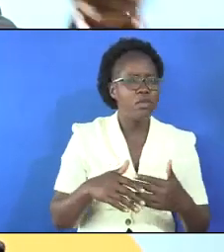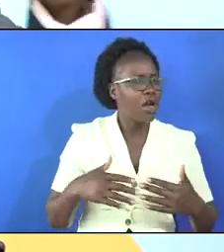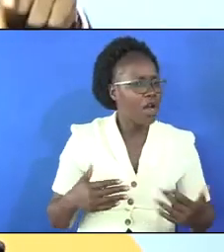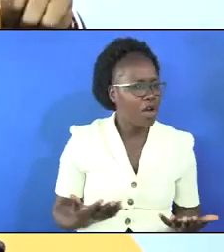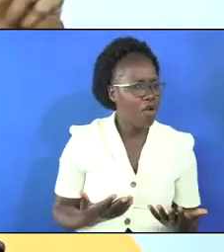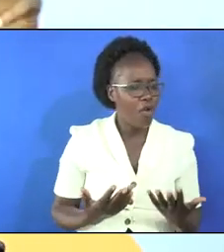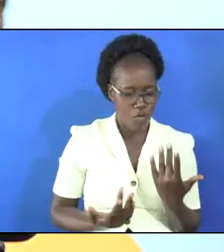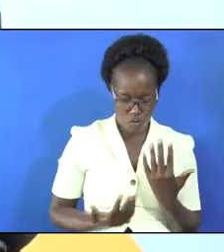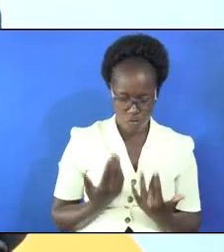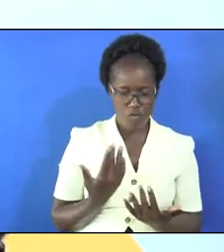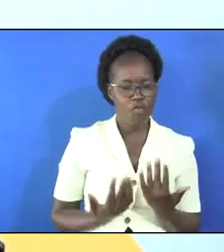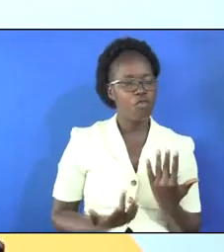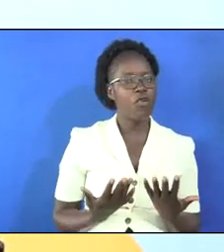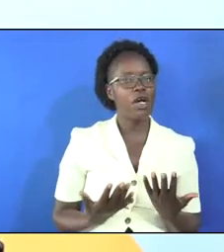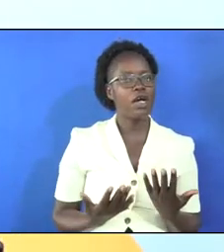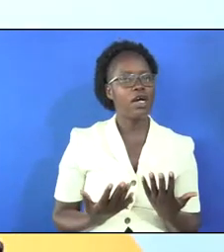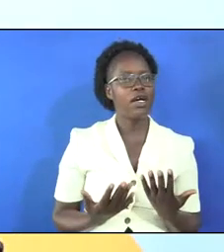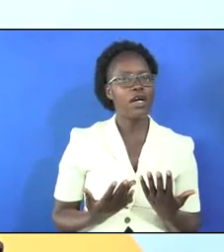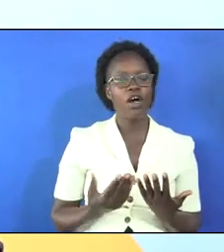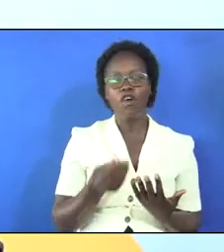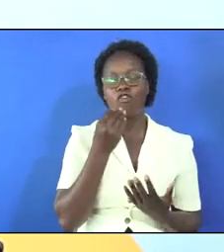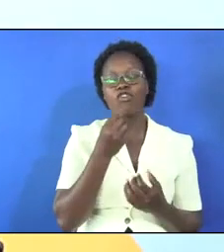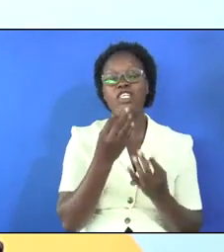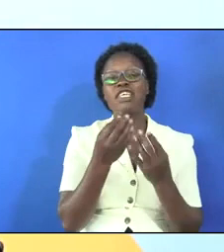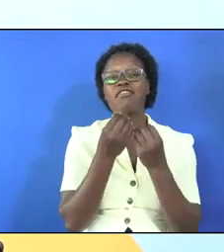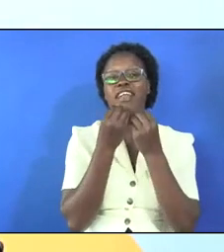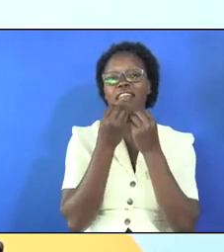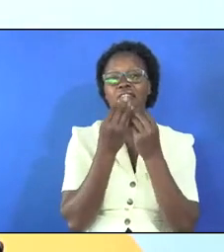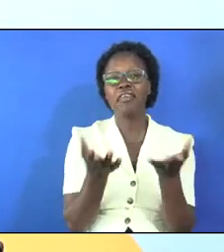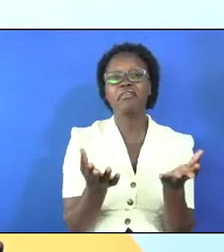was on fire that you don't give food